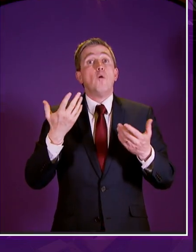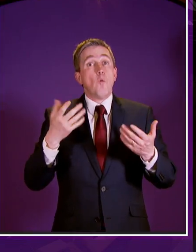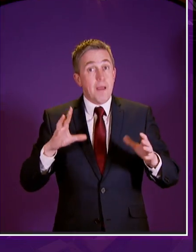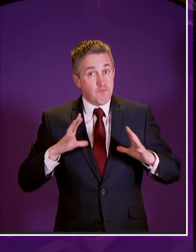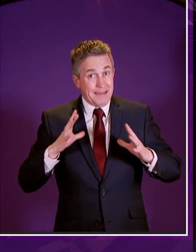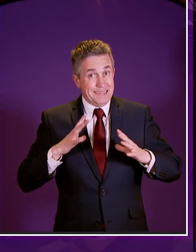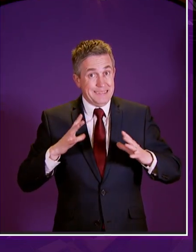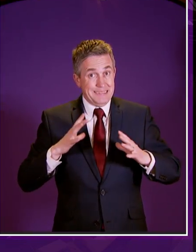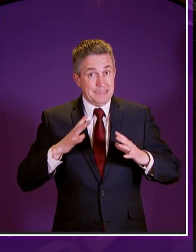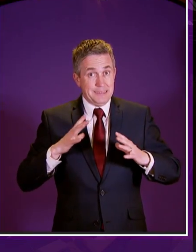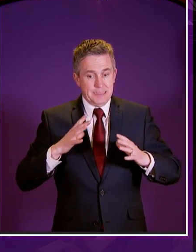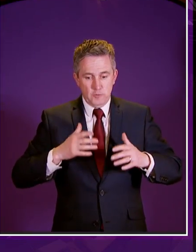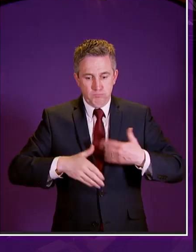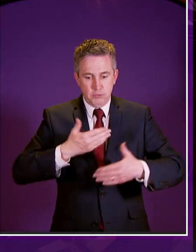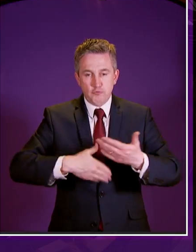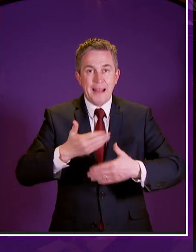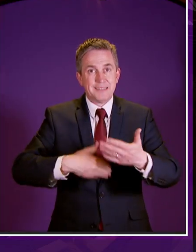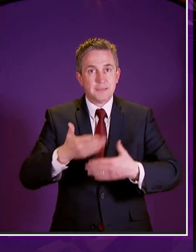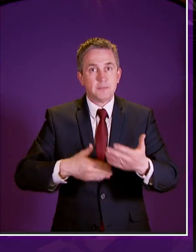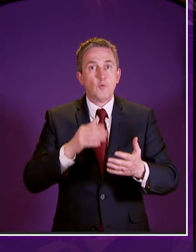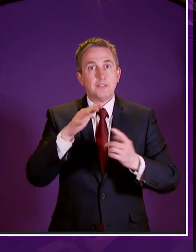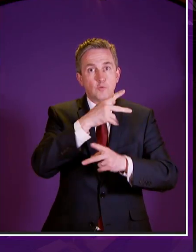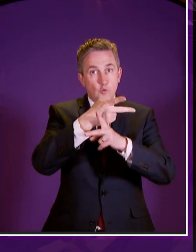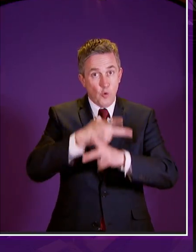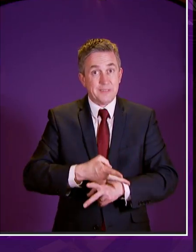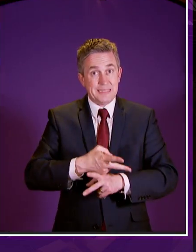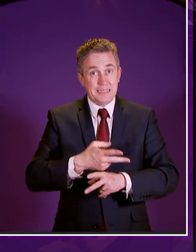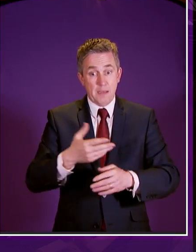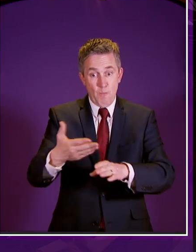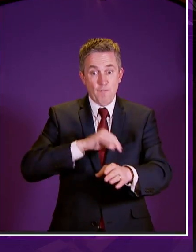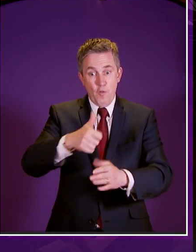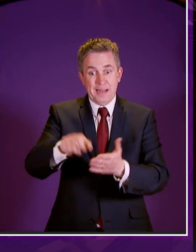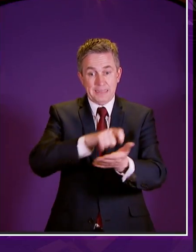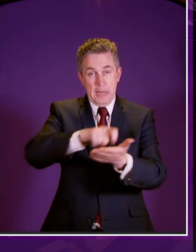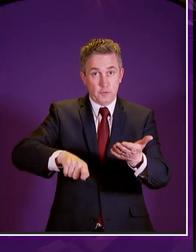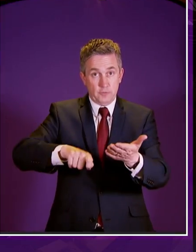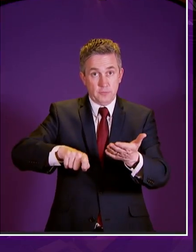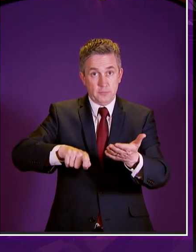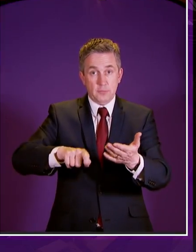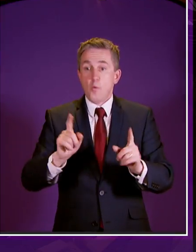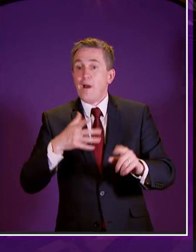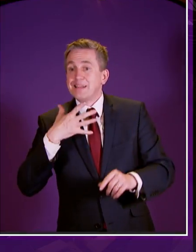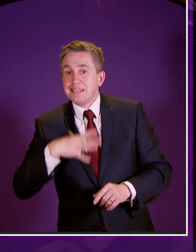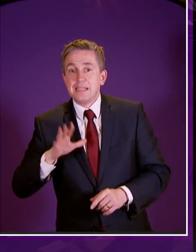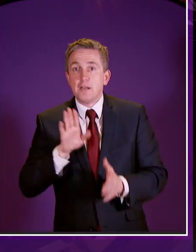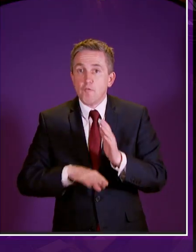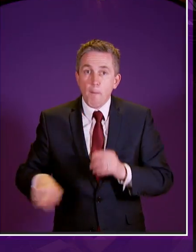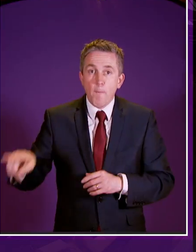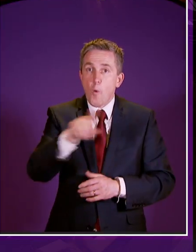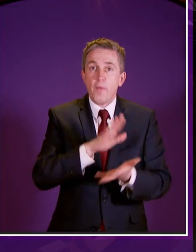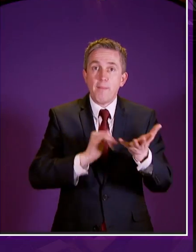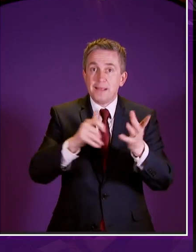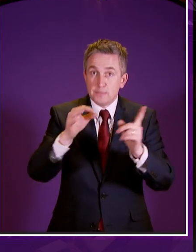promised in the lifetime of this parliament what i need and what i would say welcome from members across this chamber particularly